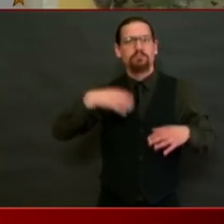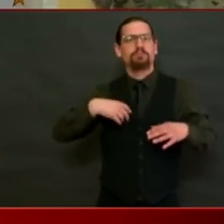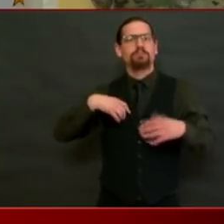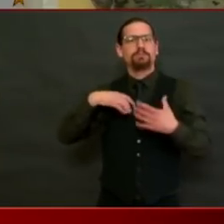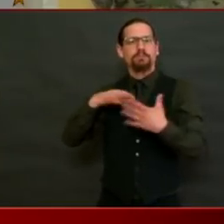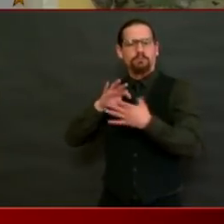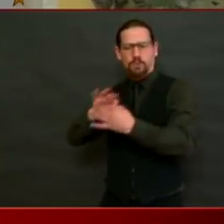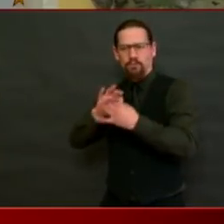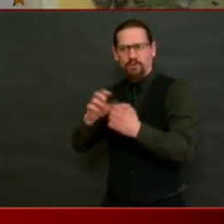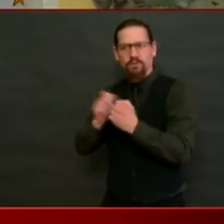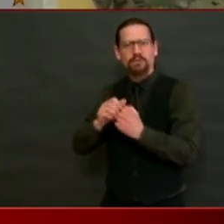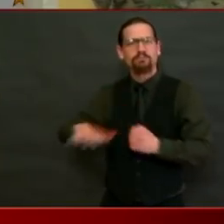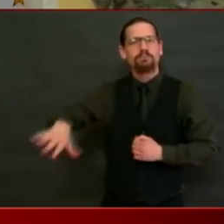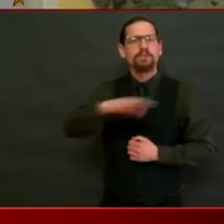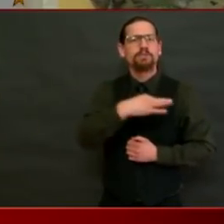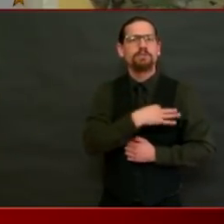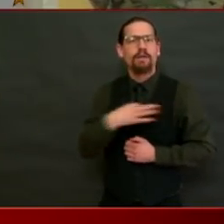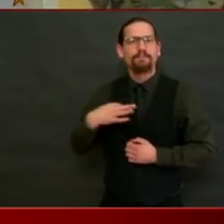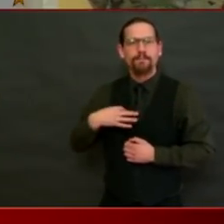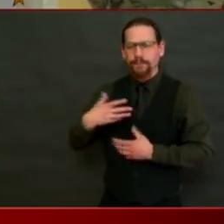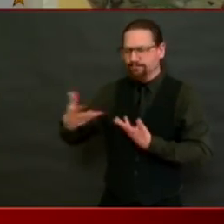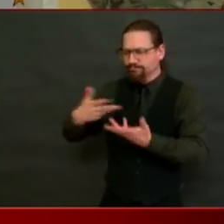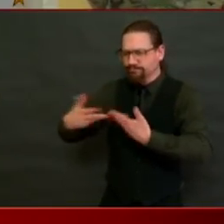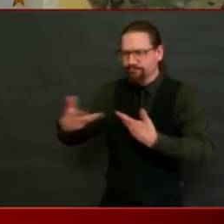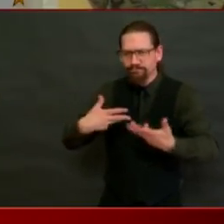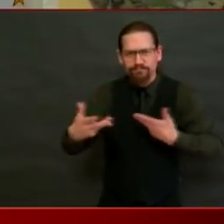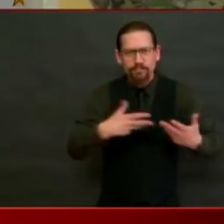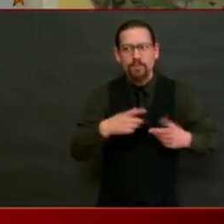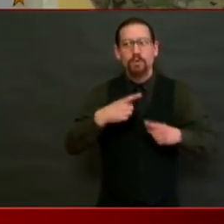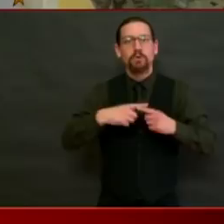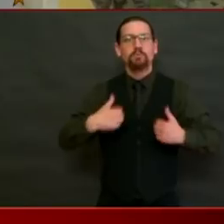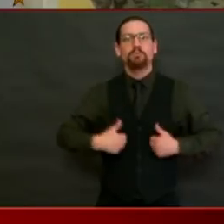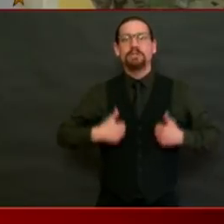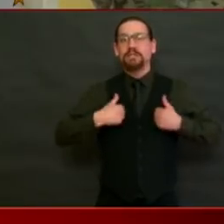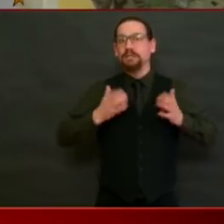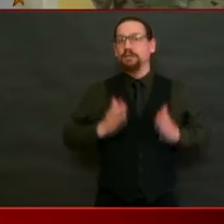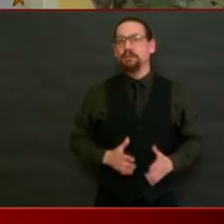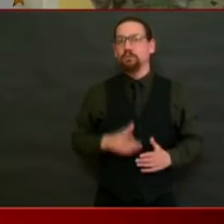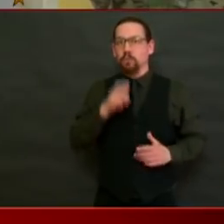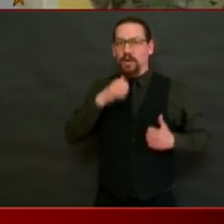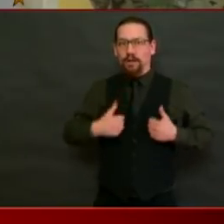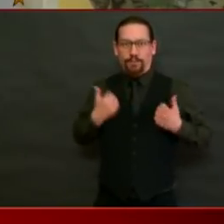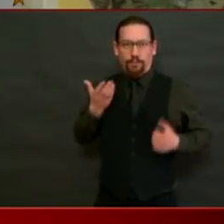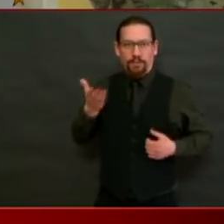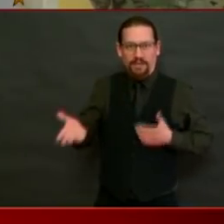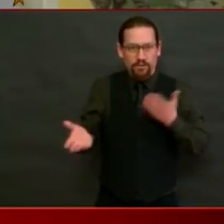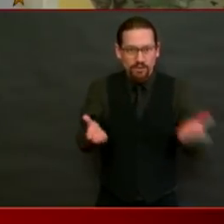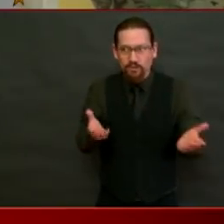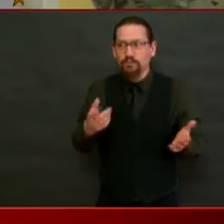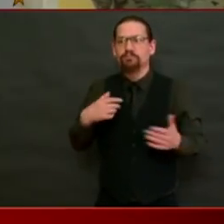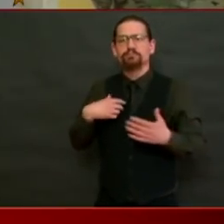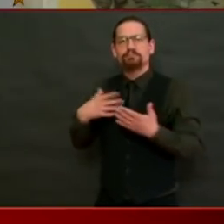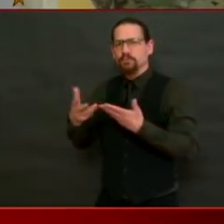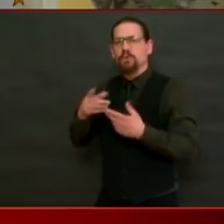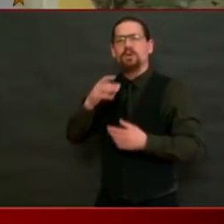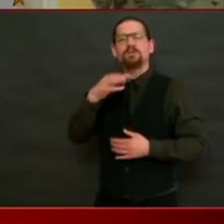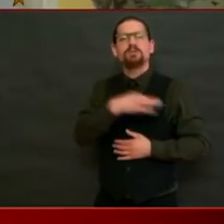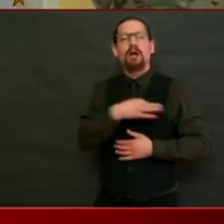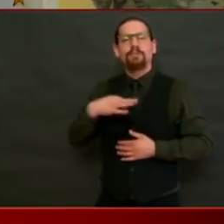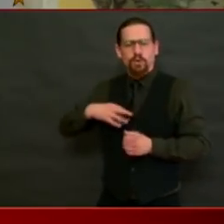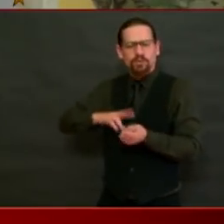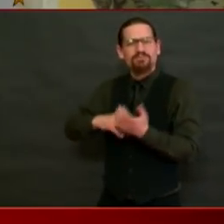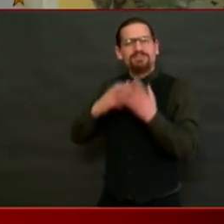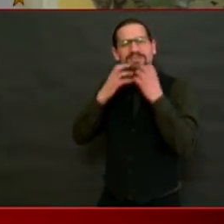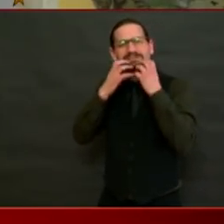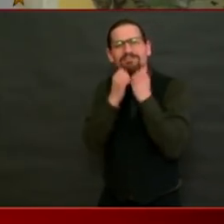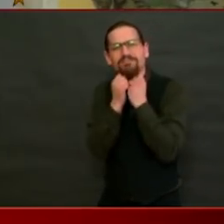that those residents of the nursing homes are their family, to, and they want to be there to be able to support them.